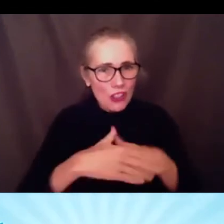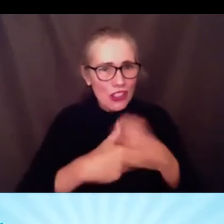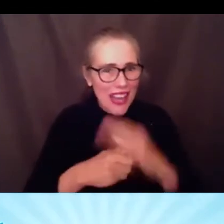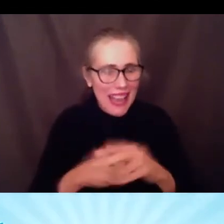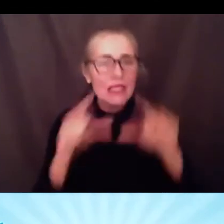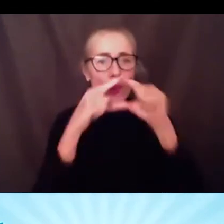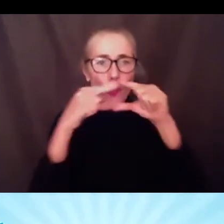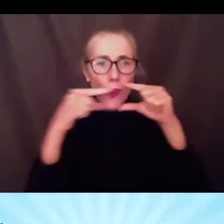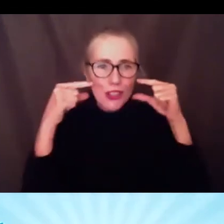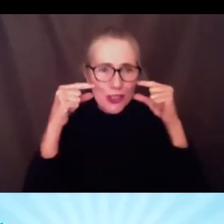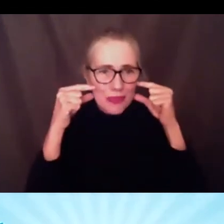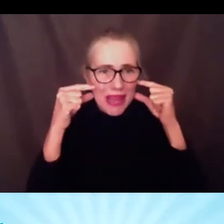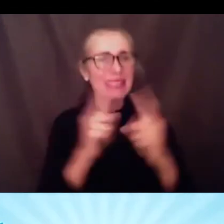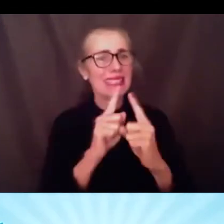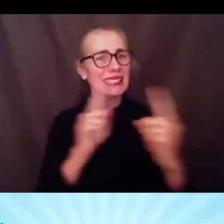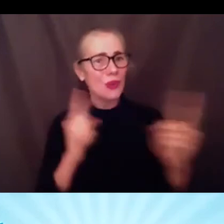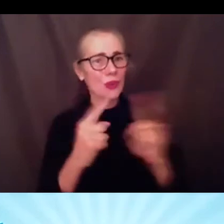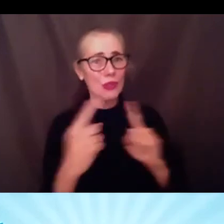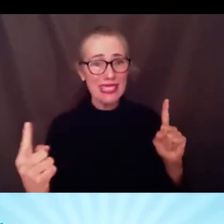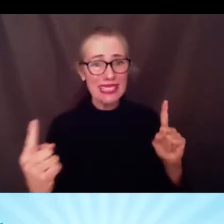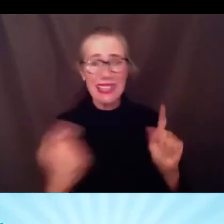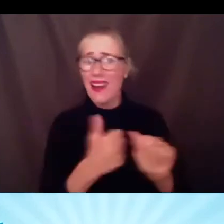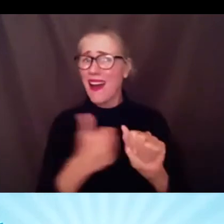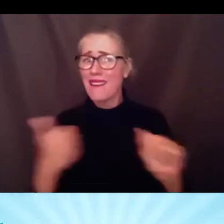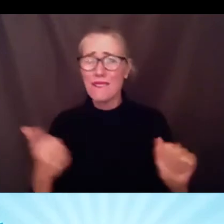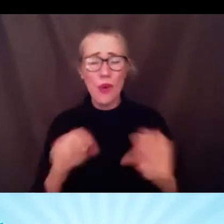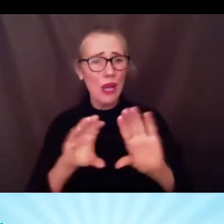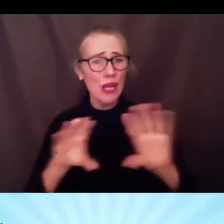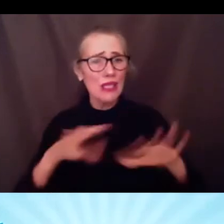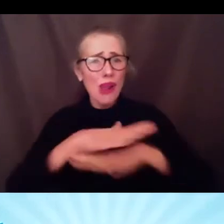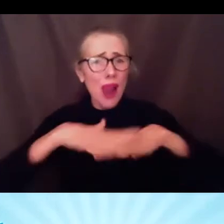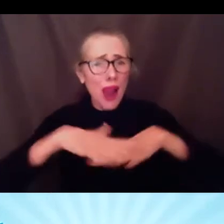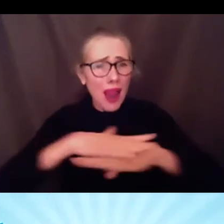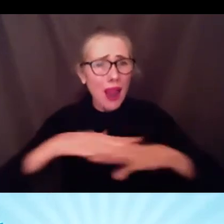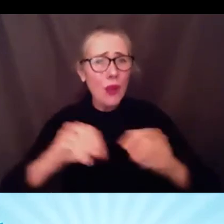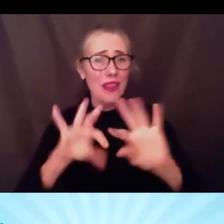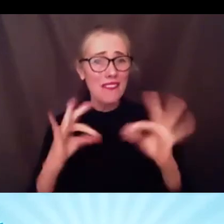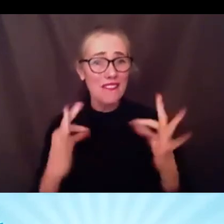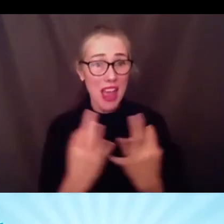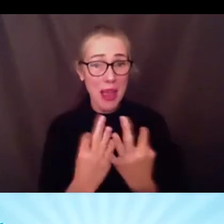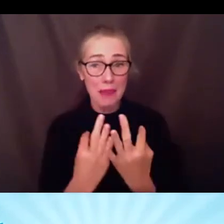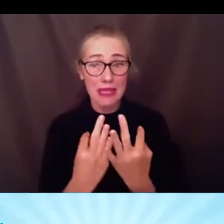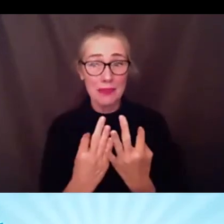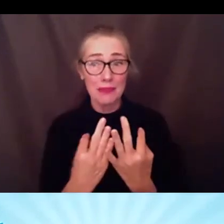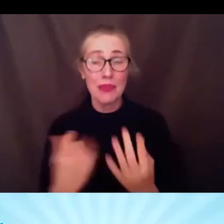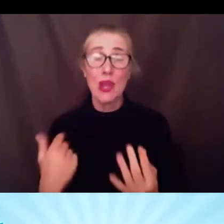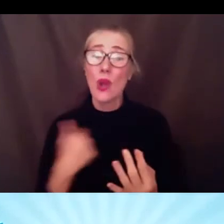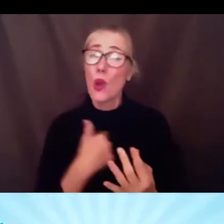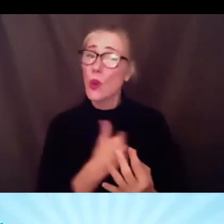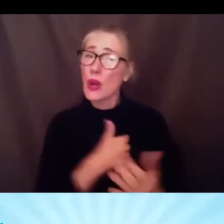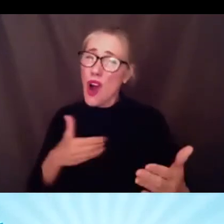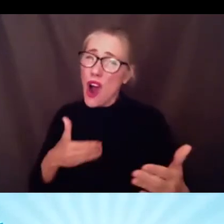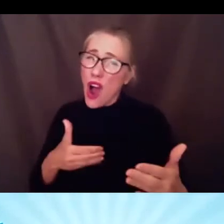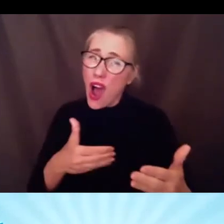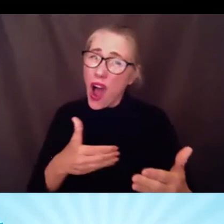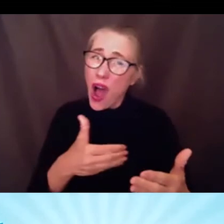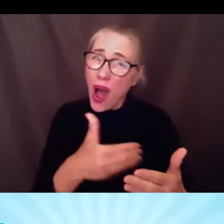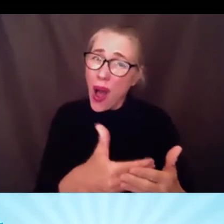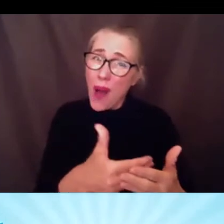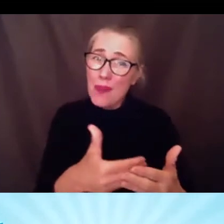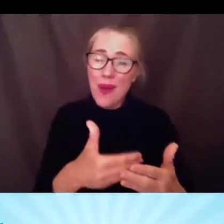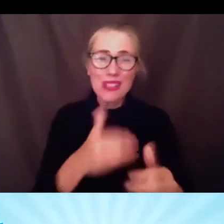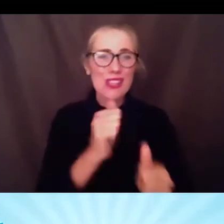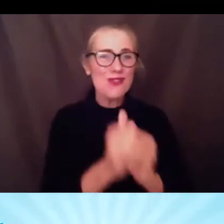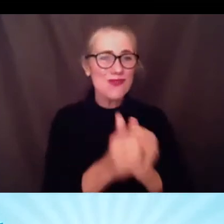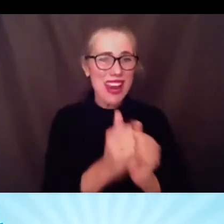there's about 26 miles in a marathon we're about in the 23rd mile we're not going to quit we